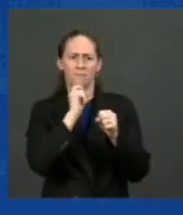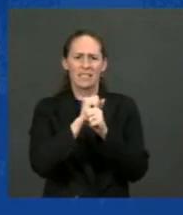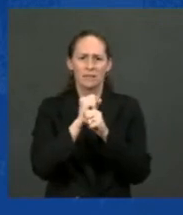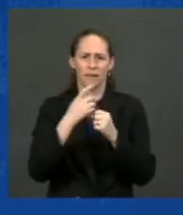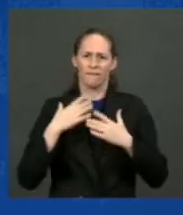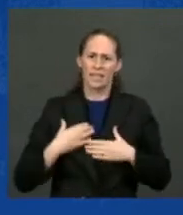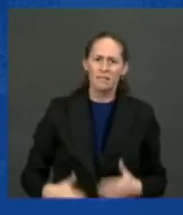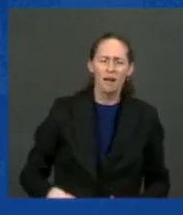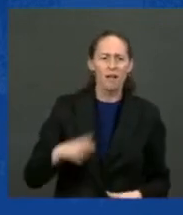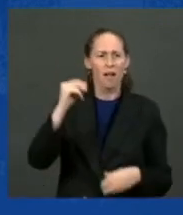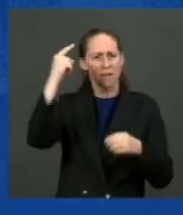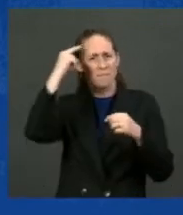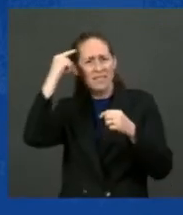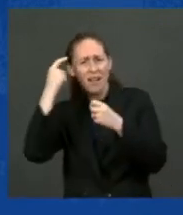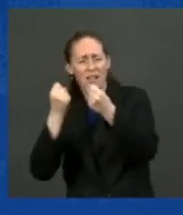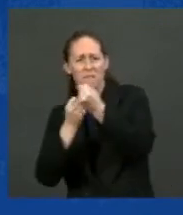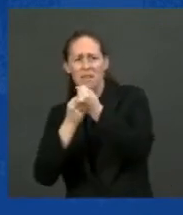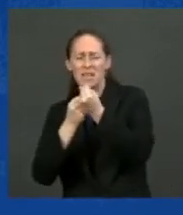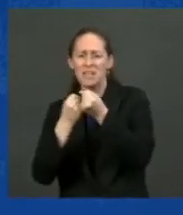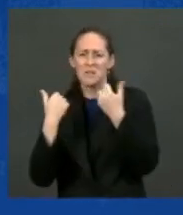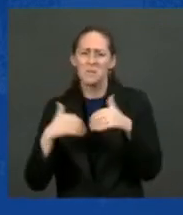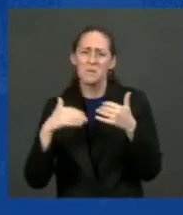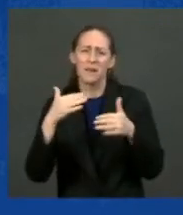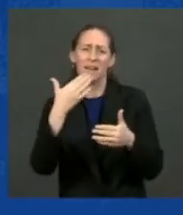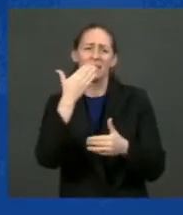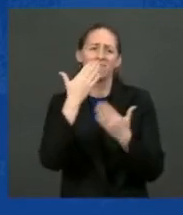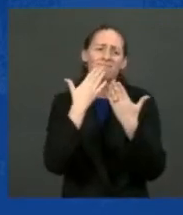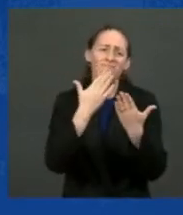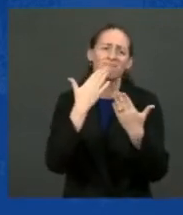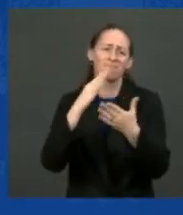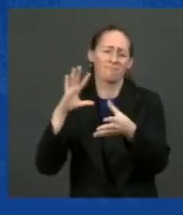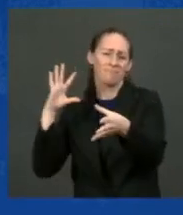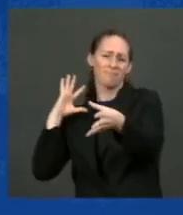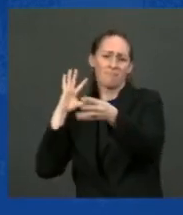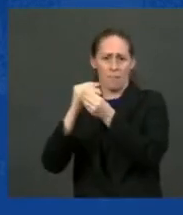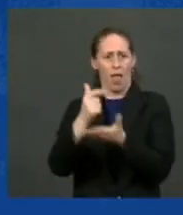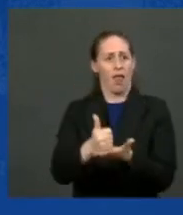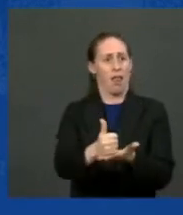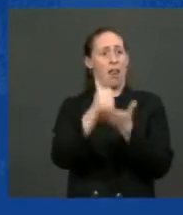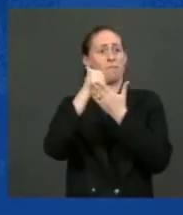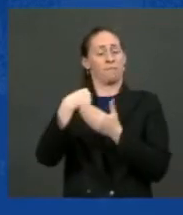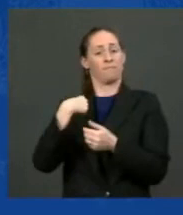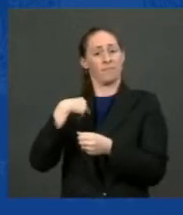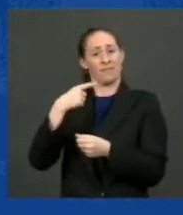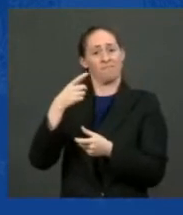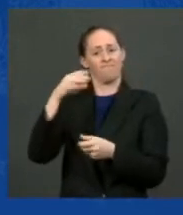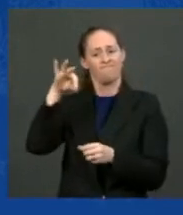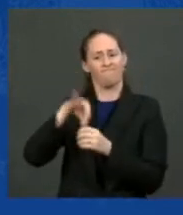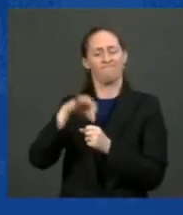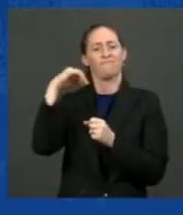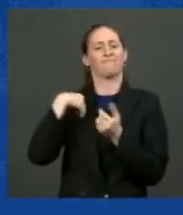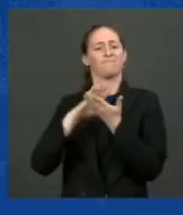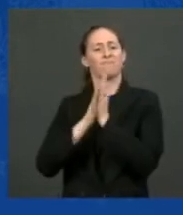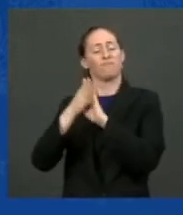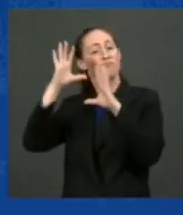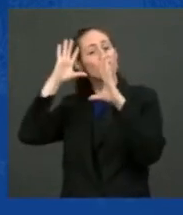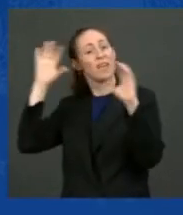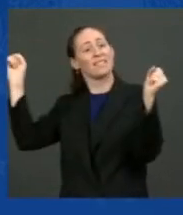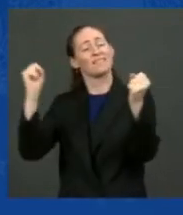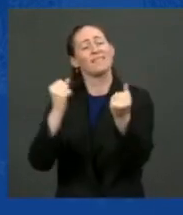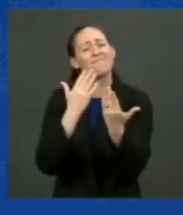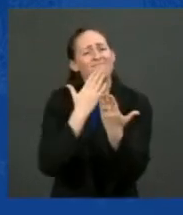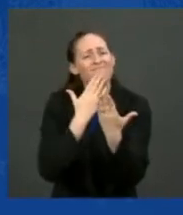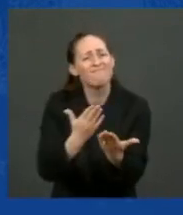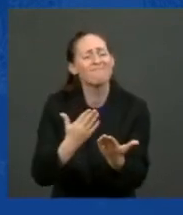way. And thank you for all you did to help me get elected. I really mean it. Thank you, thank you, thank you. Look, I know there's a lot of